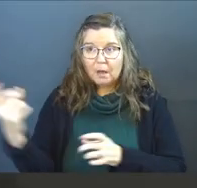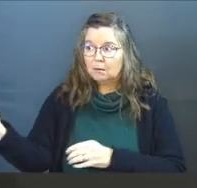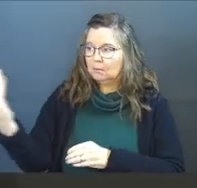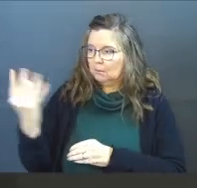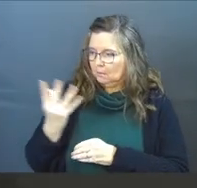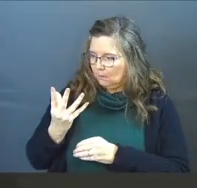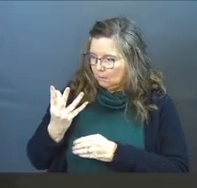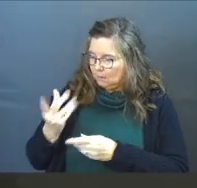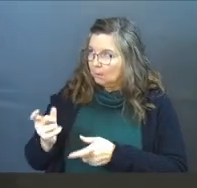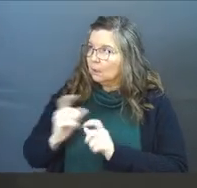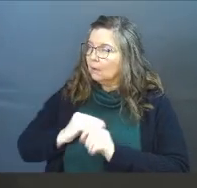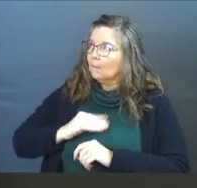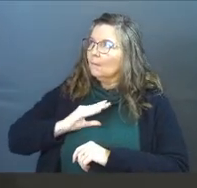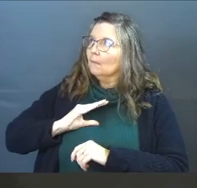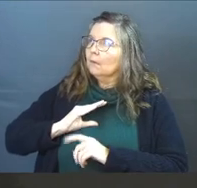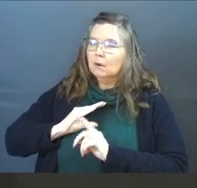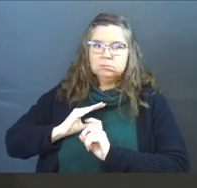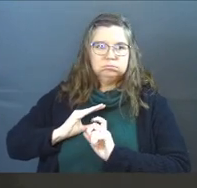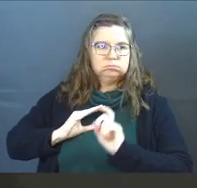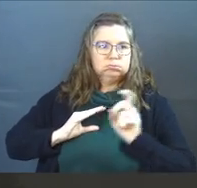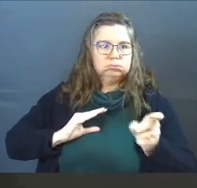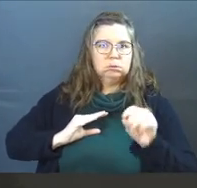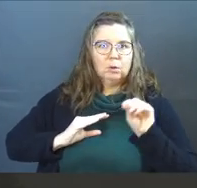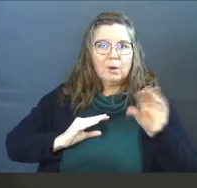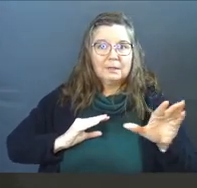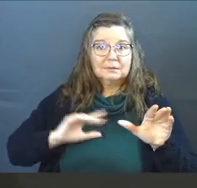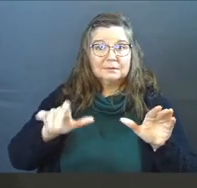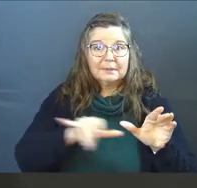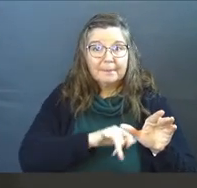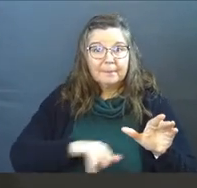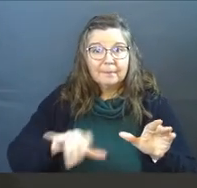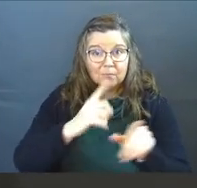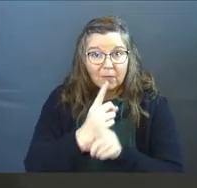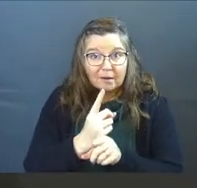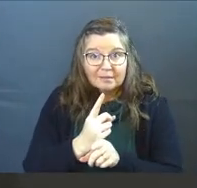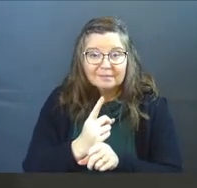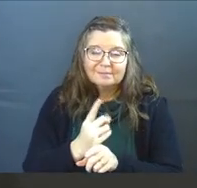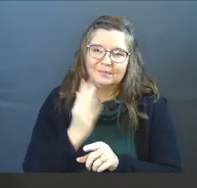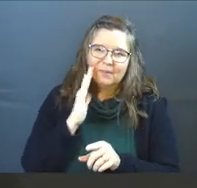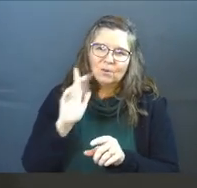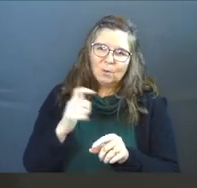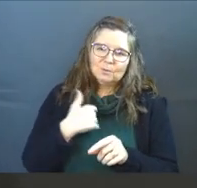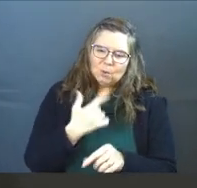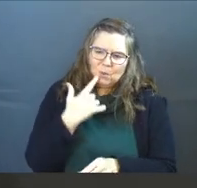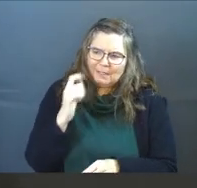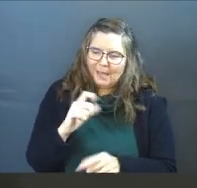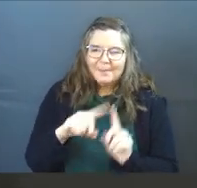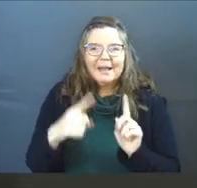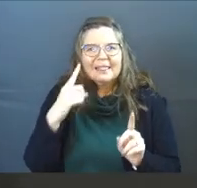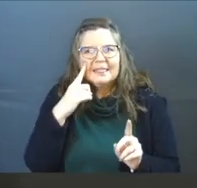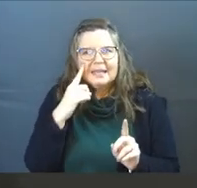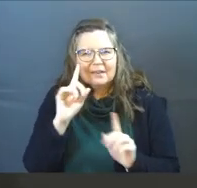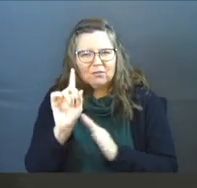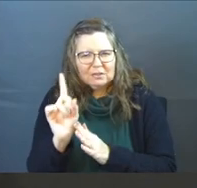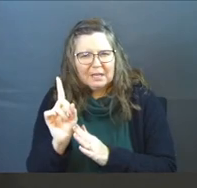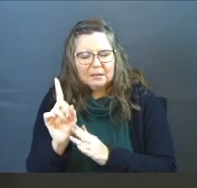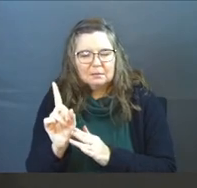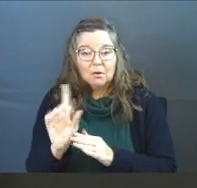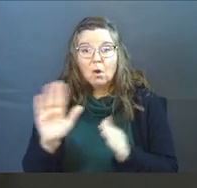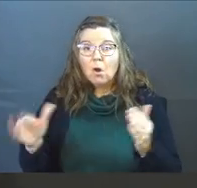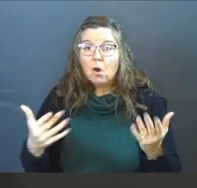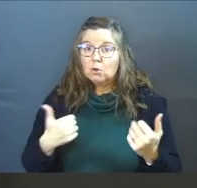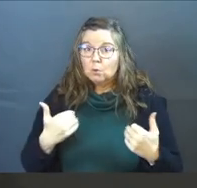give this grace to somebody else? You all know the Sunday school answer to that, right? Of course, we're supposed to say yes, but think about it for just a second.